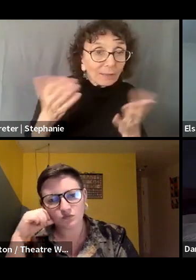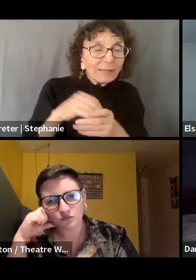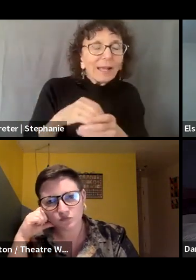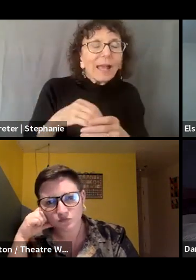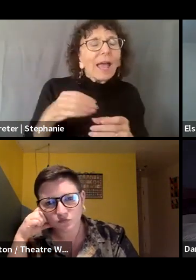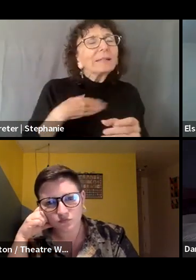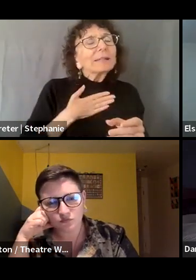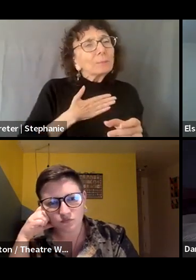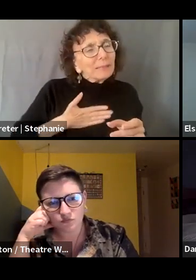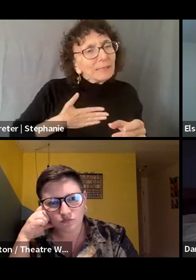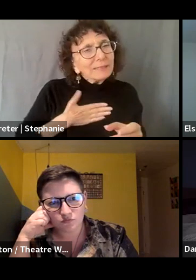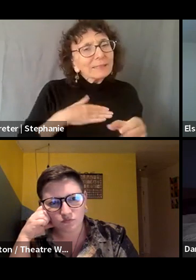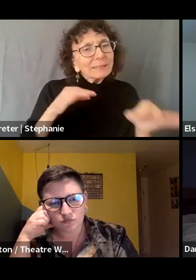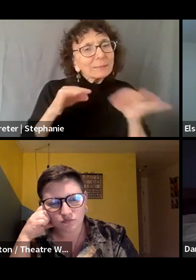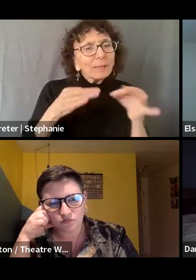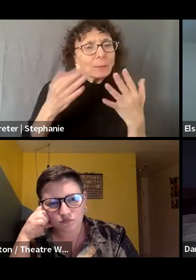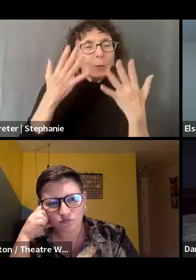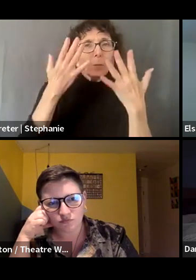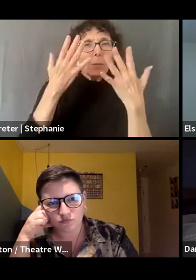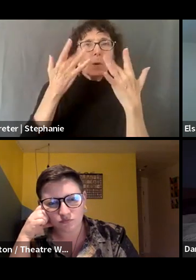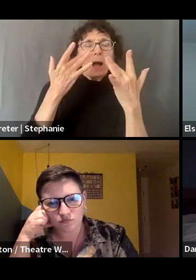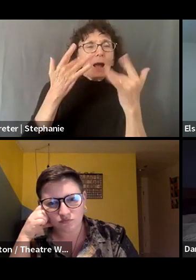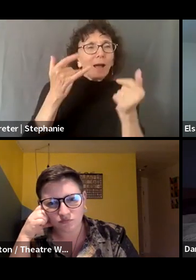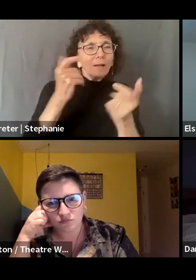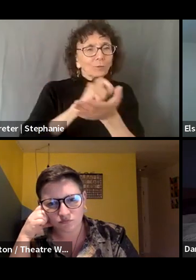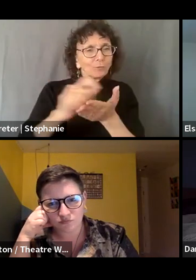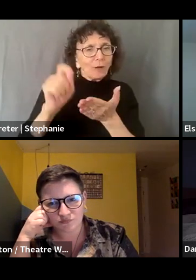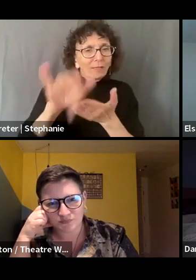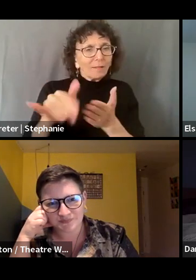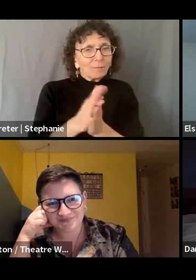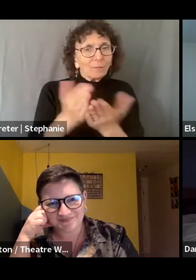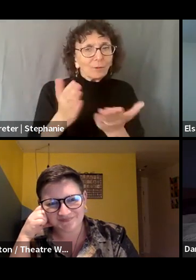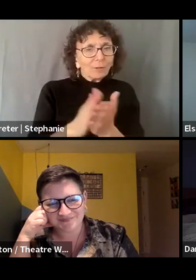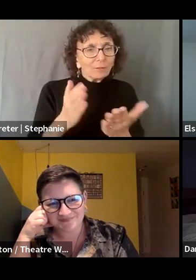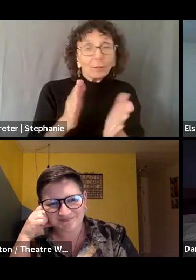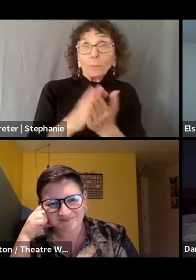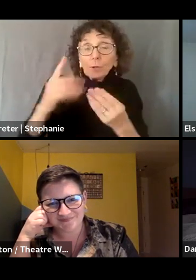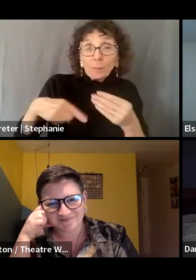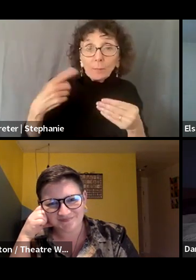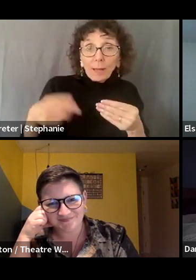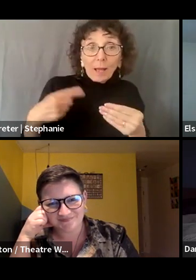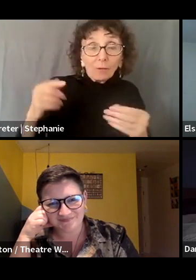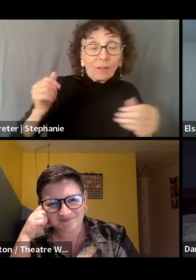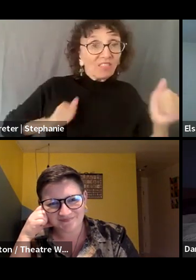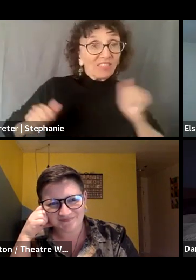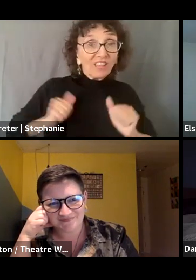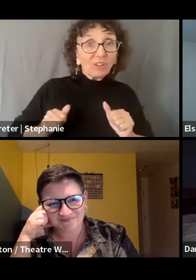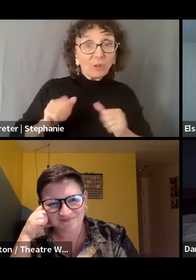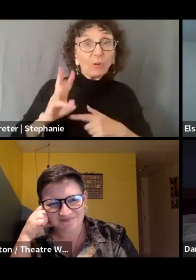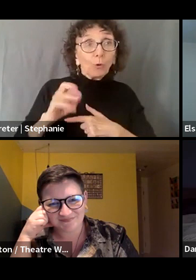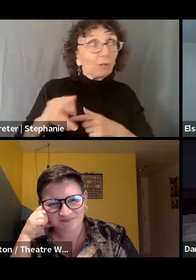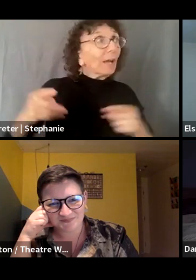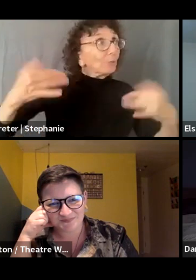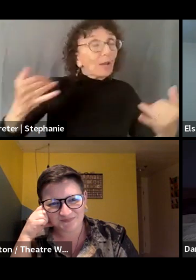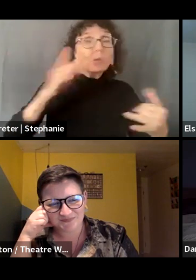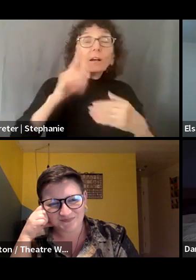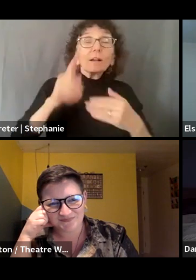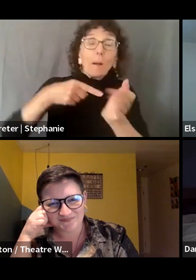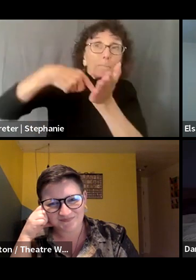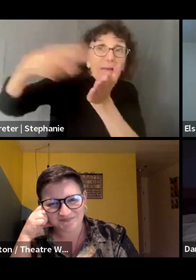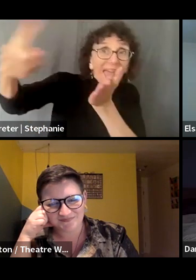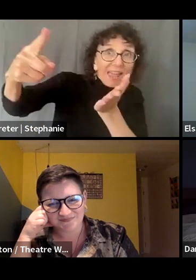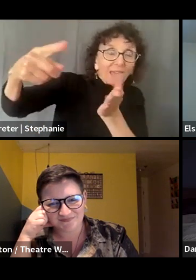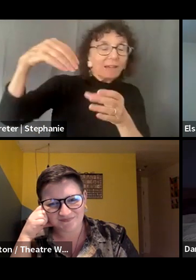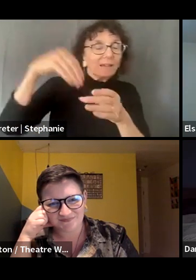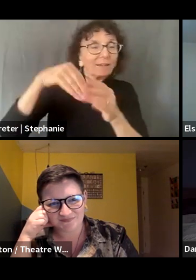tell us what led you to wanting to write it. This is, uh, you know, a book about, um, theater work and we're here to have a conversation about pay in theater. So,